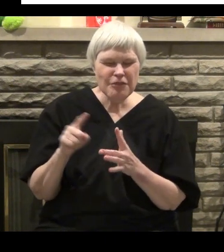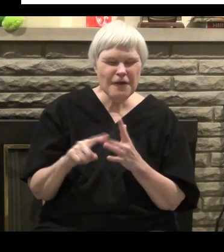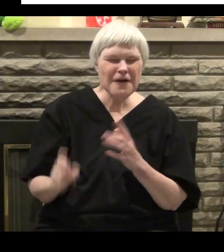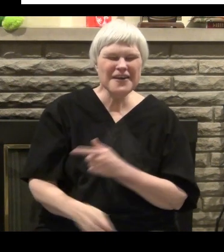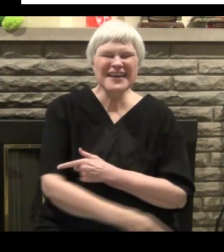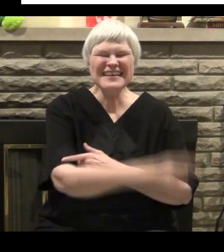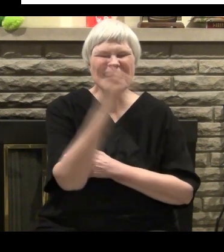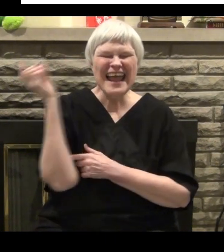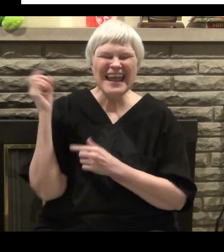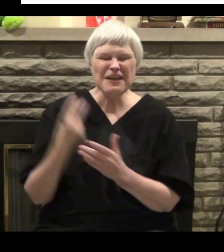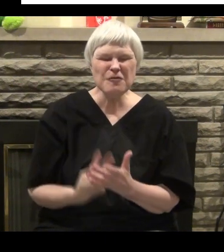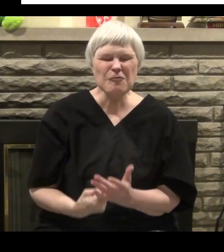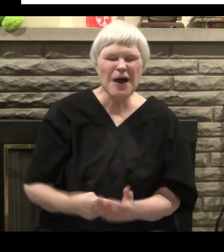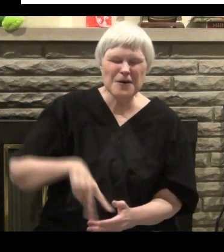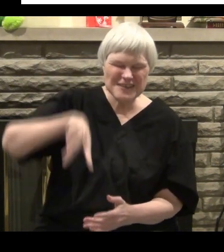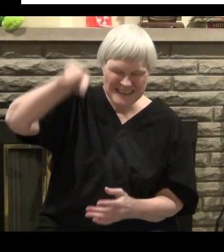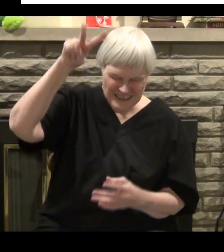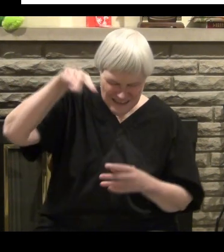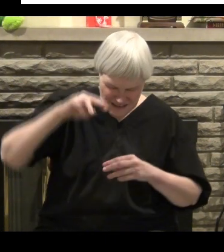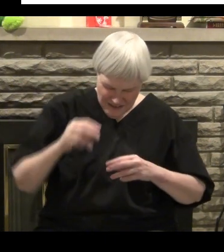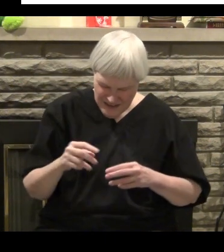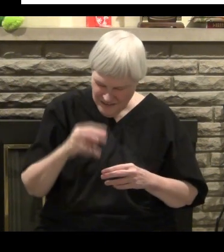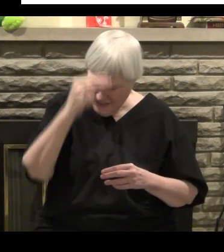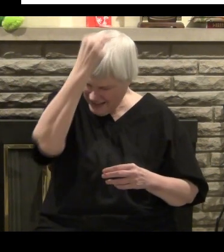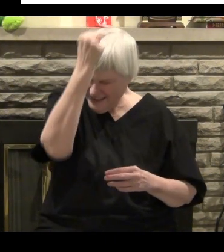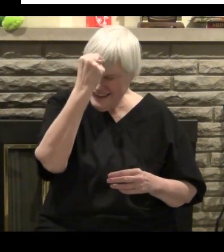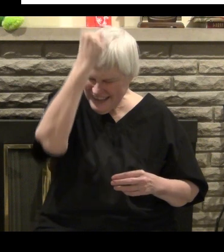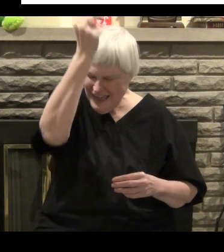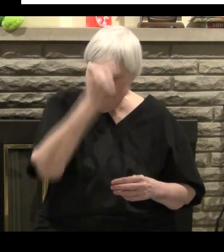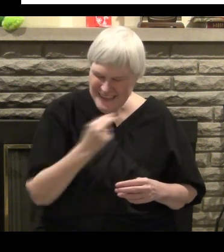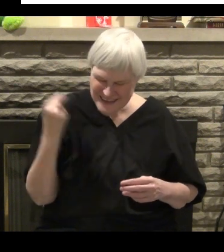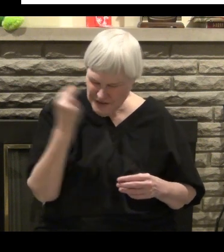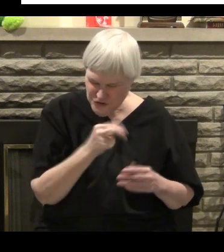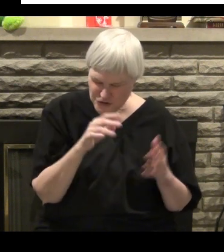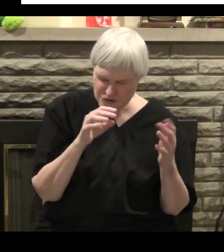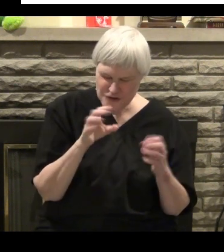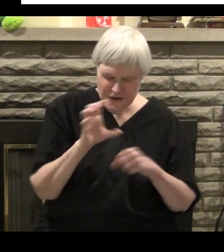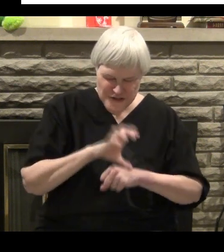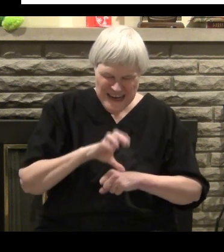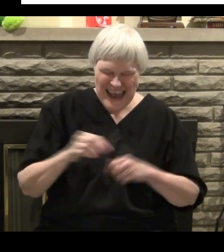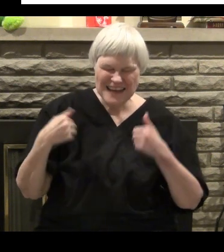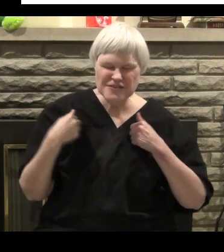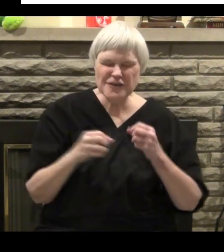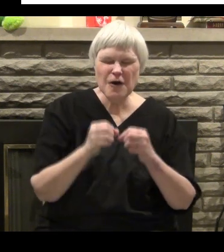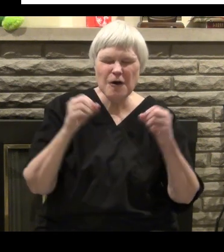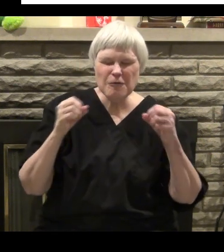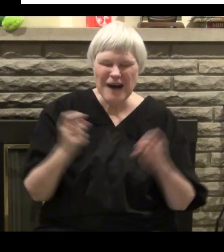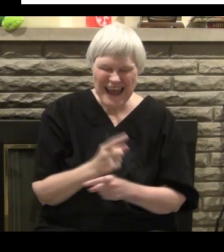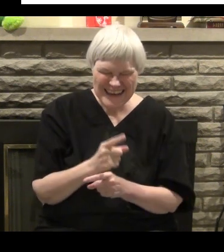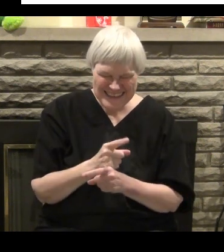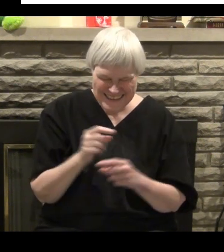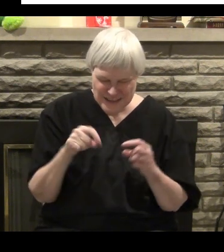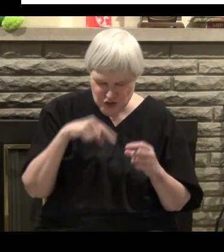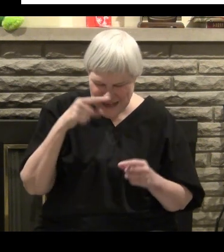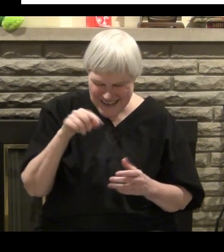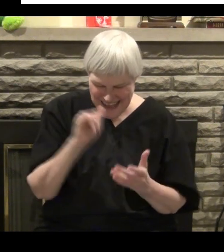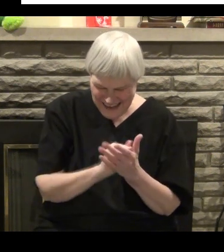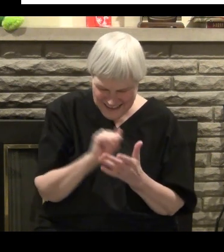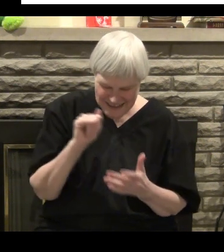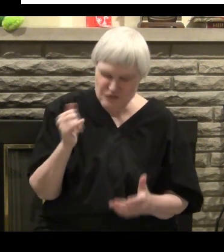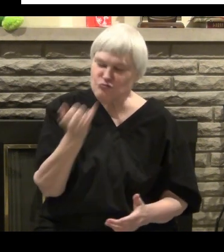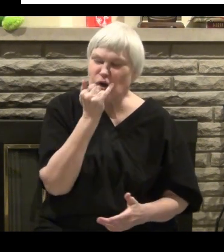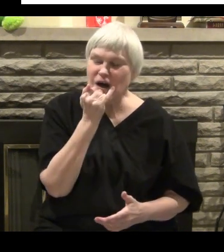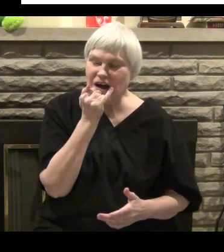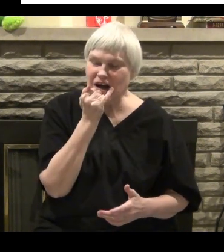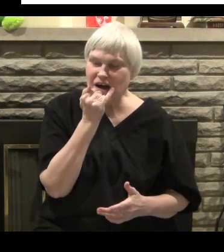already when he rose from the dead the third day. How dare the Catholic Church come along and tell me that I've just killed Christ in me again